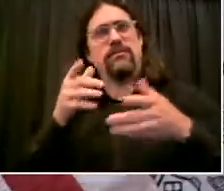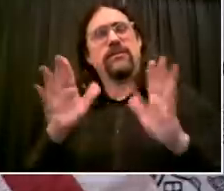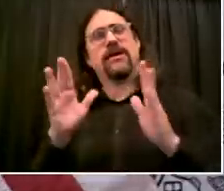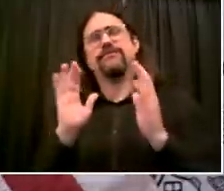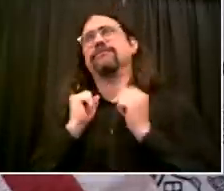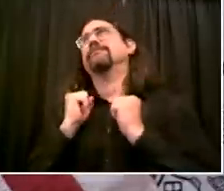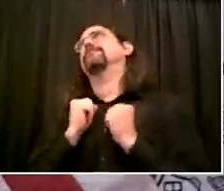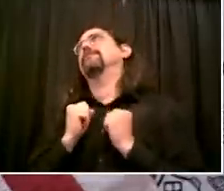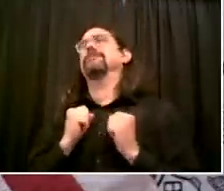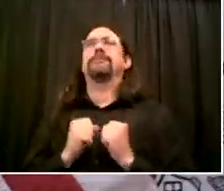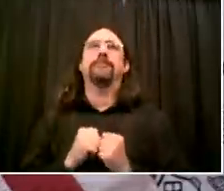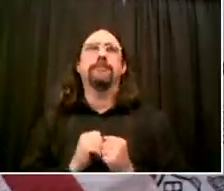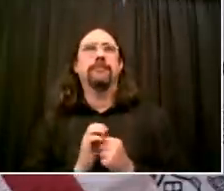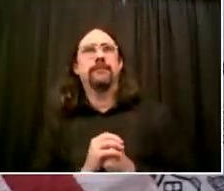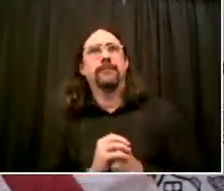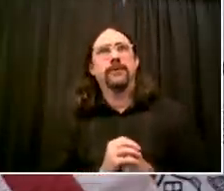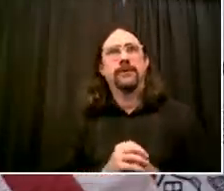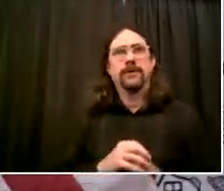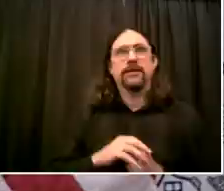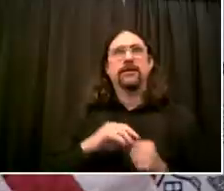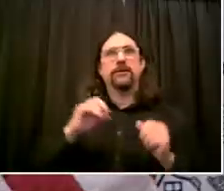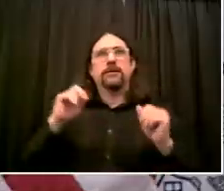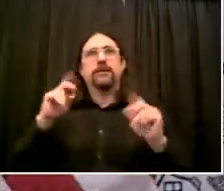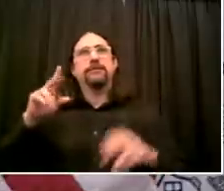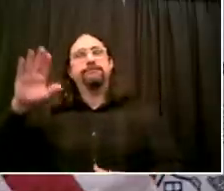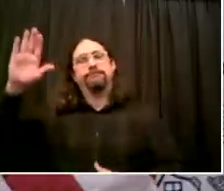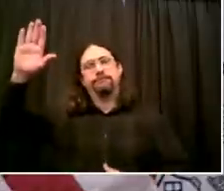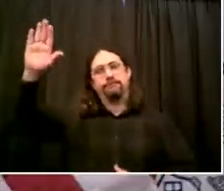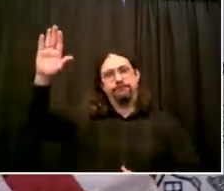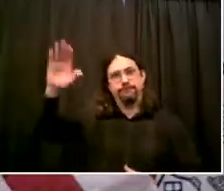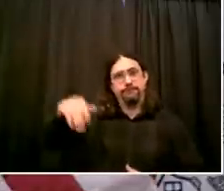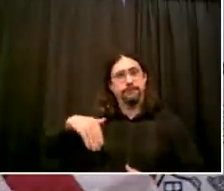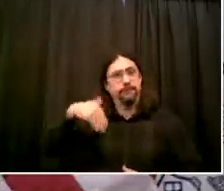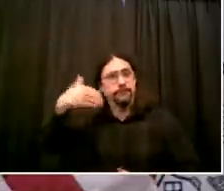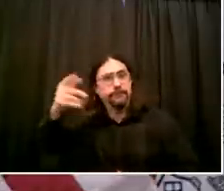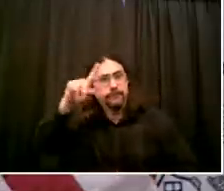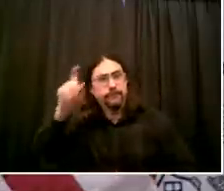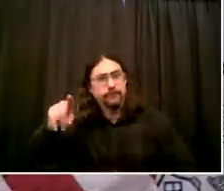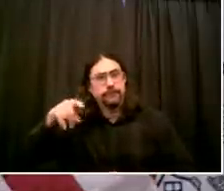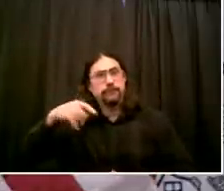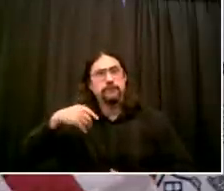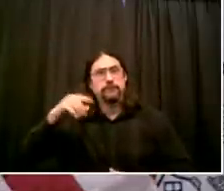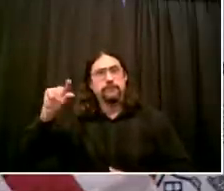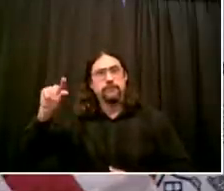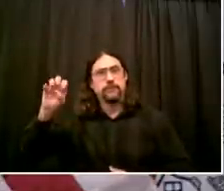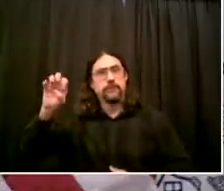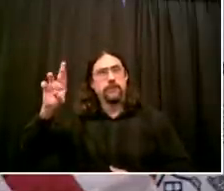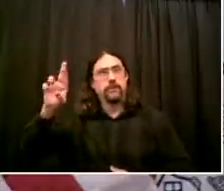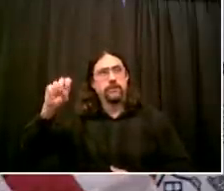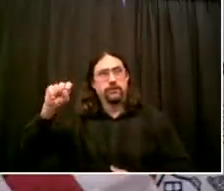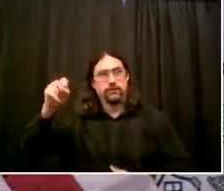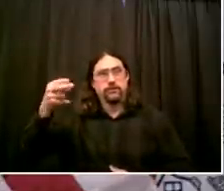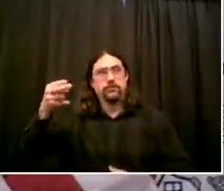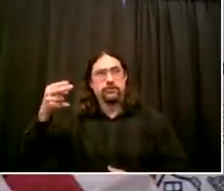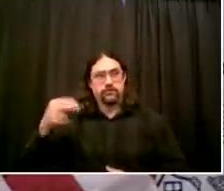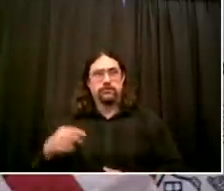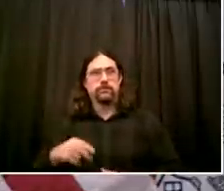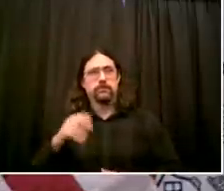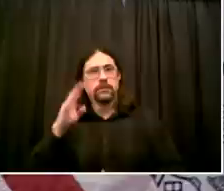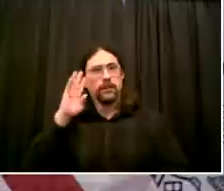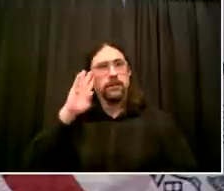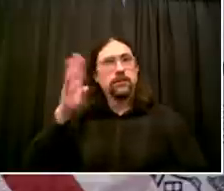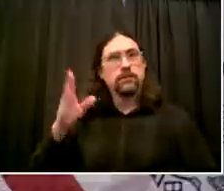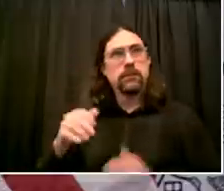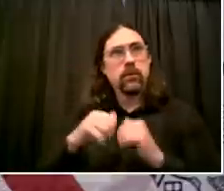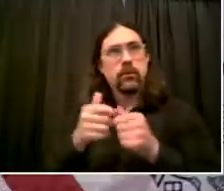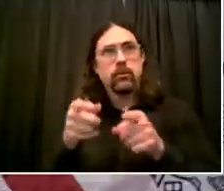How are you, Mr. Mayor? Hey, Gersh, how you doing? Well, it could be better. But hey, I just want to, it might be a question for Commissioner Trottenberg,